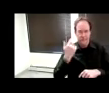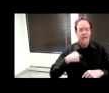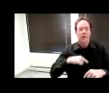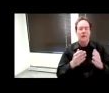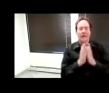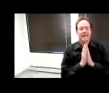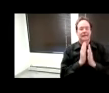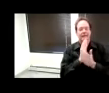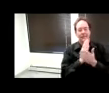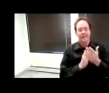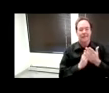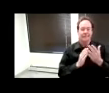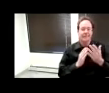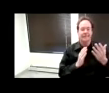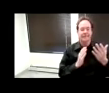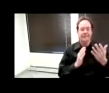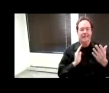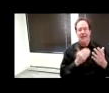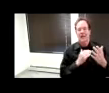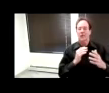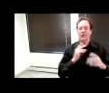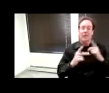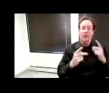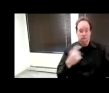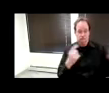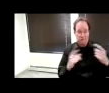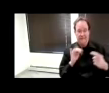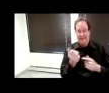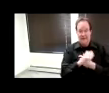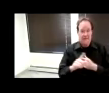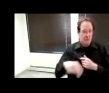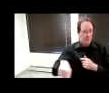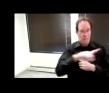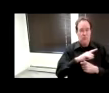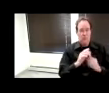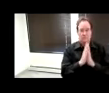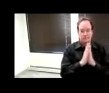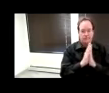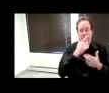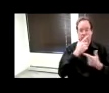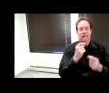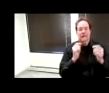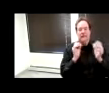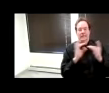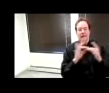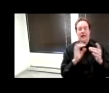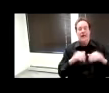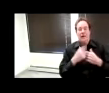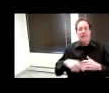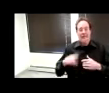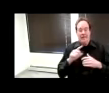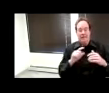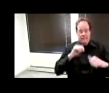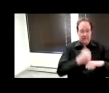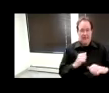attendees if anyone was interested in talking about how they have put captioning,